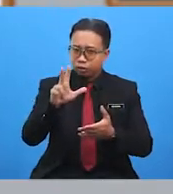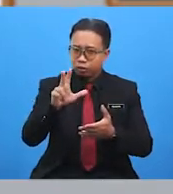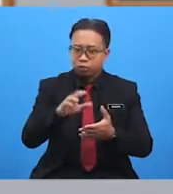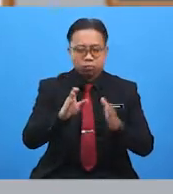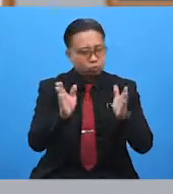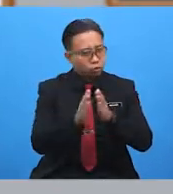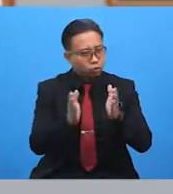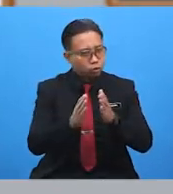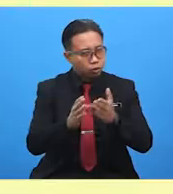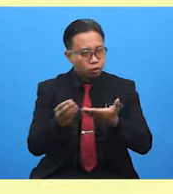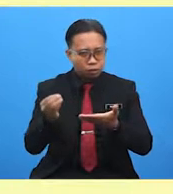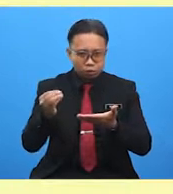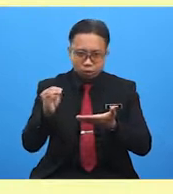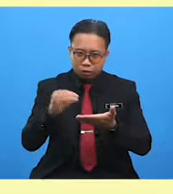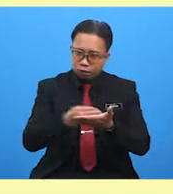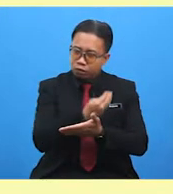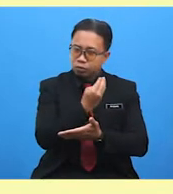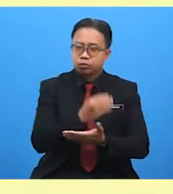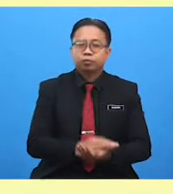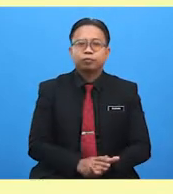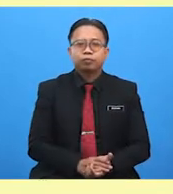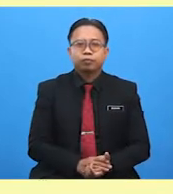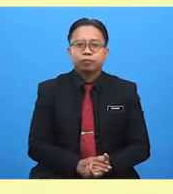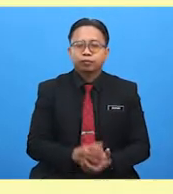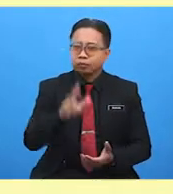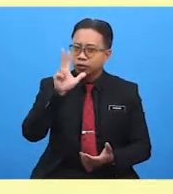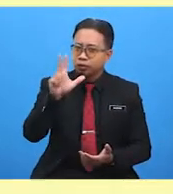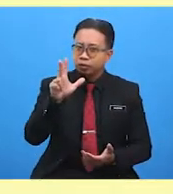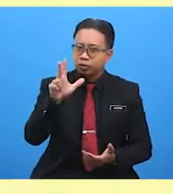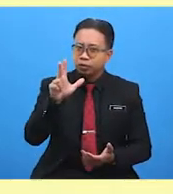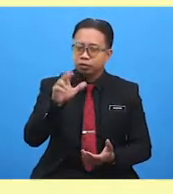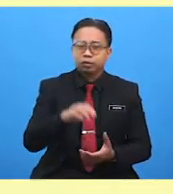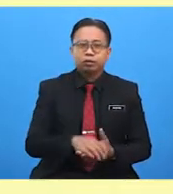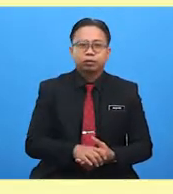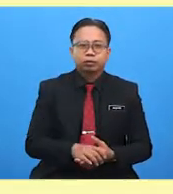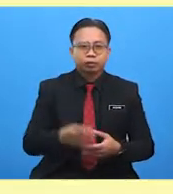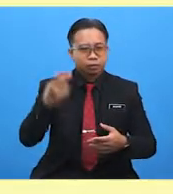But before that, look at these three headlines.